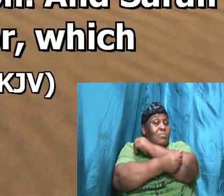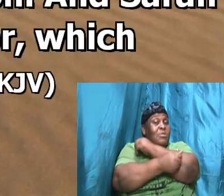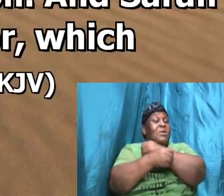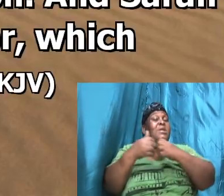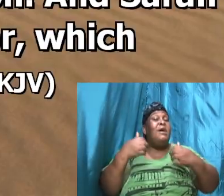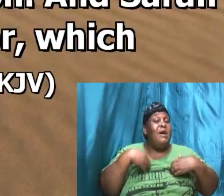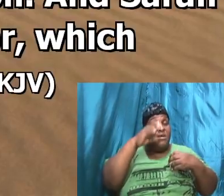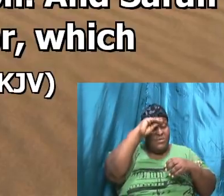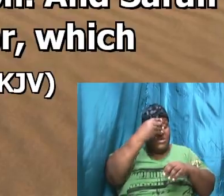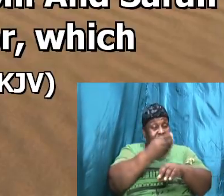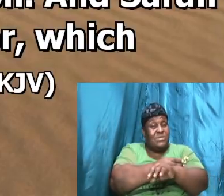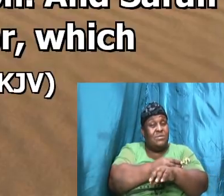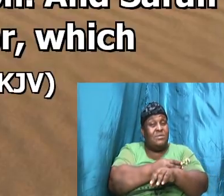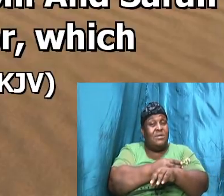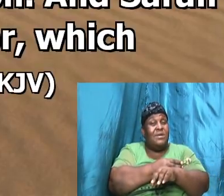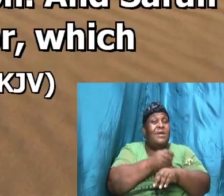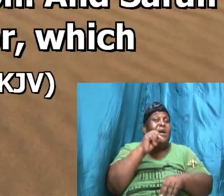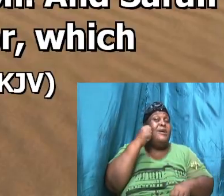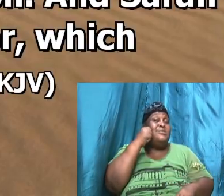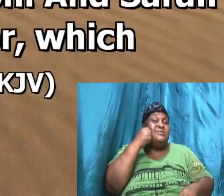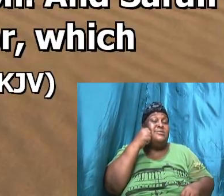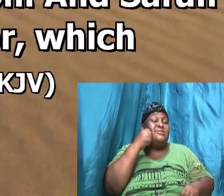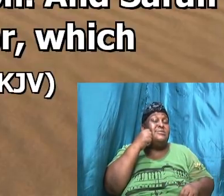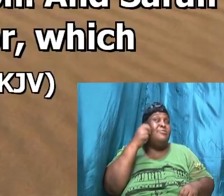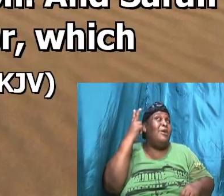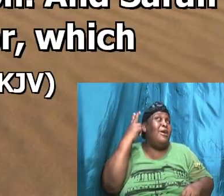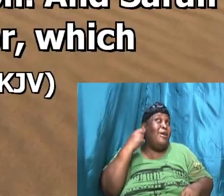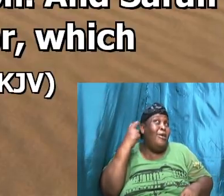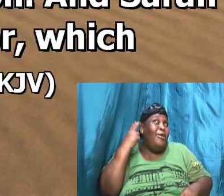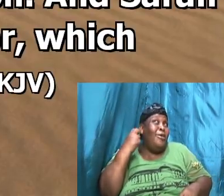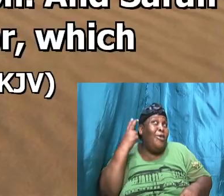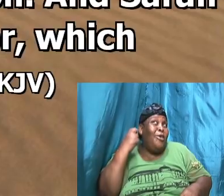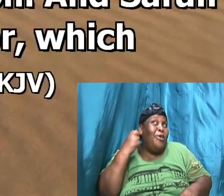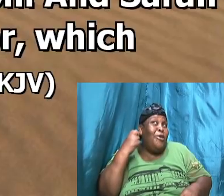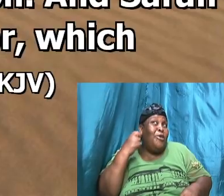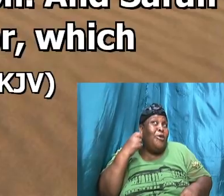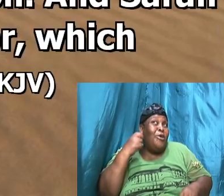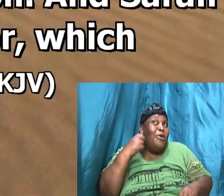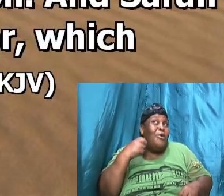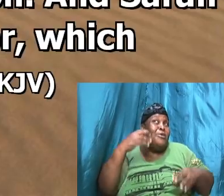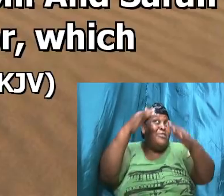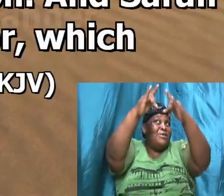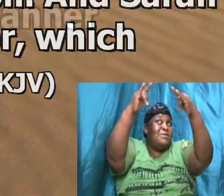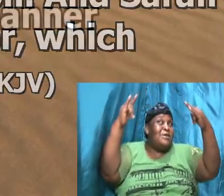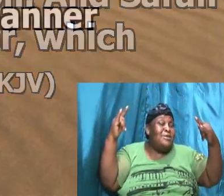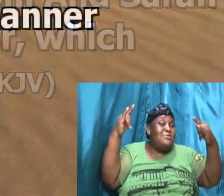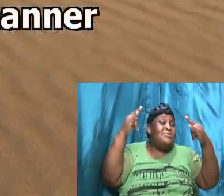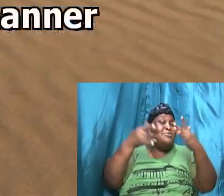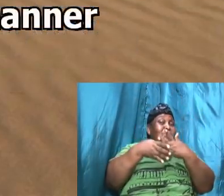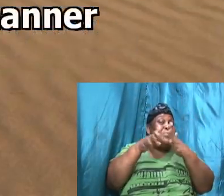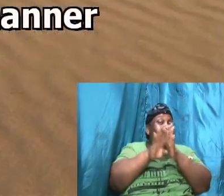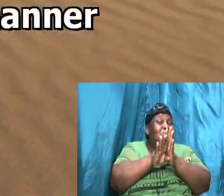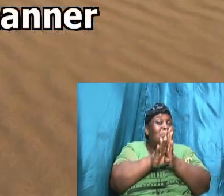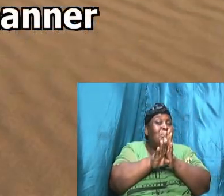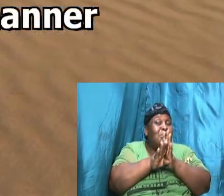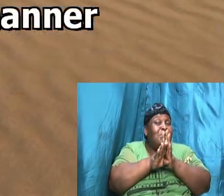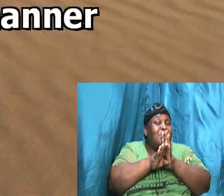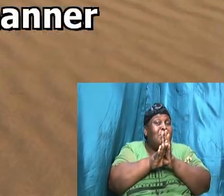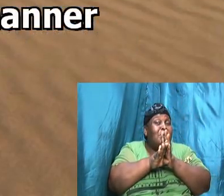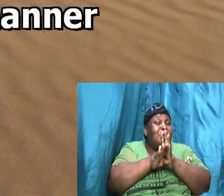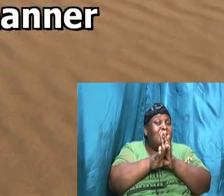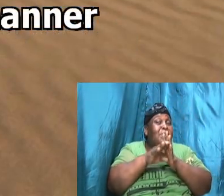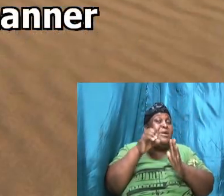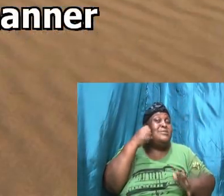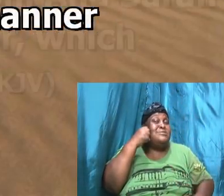and Sarah heard it in the tent door which was behind him and if you go down further in the scripture you will see where Sarah